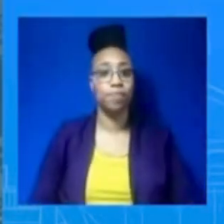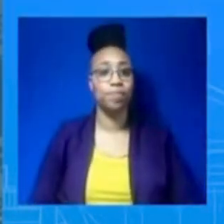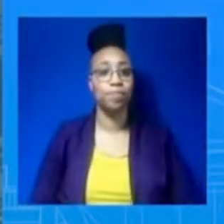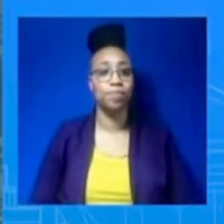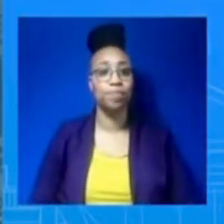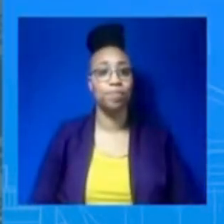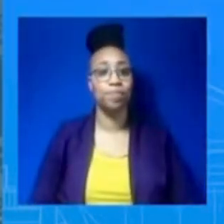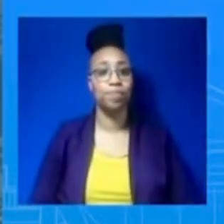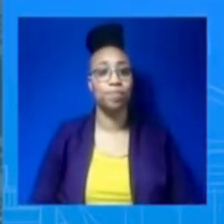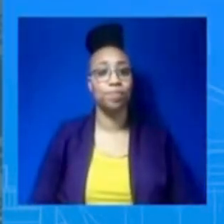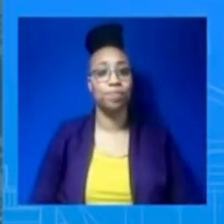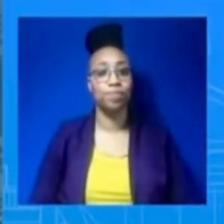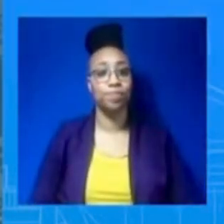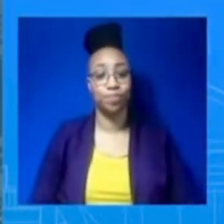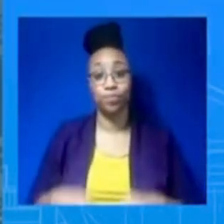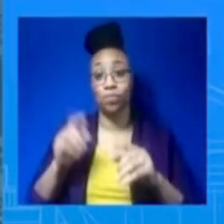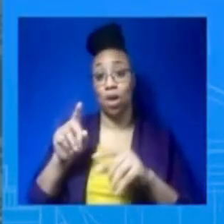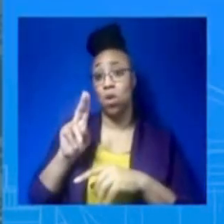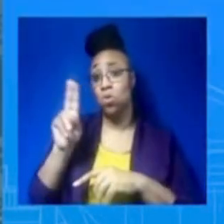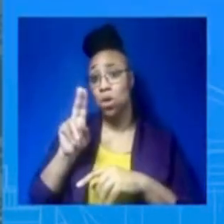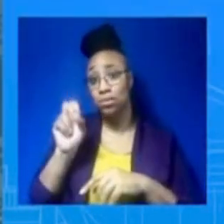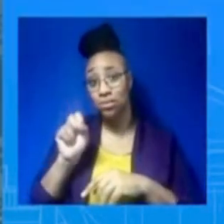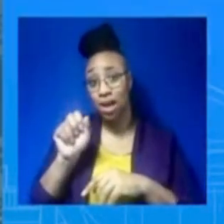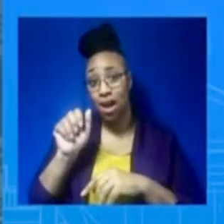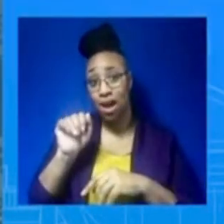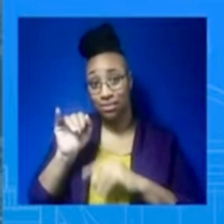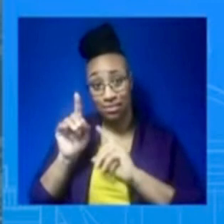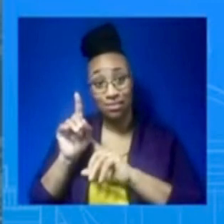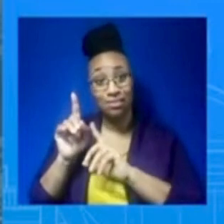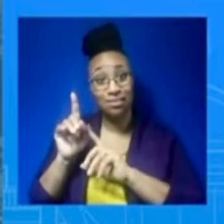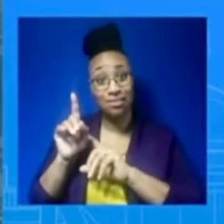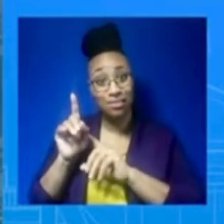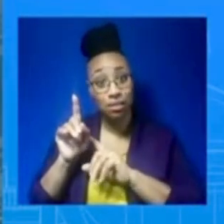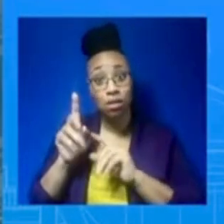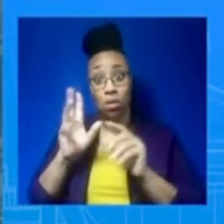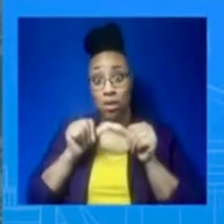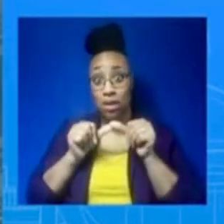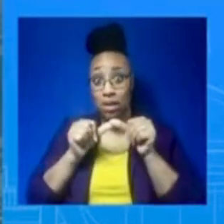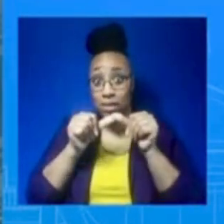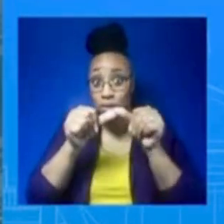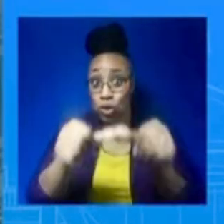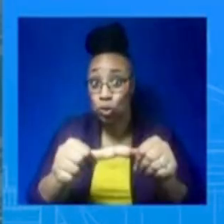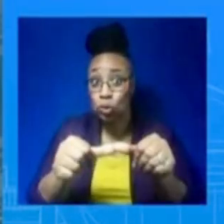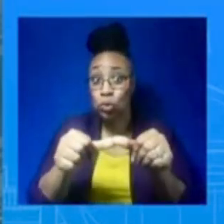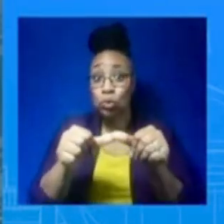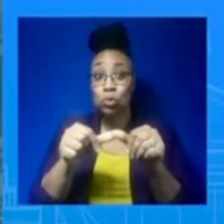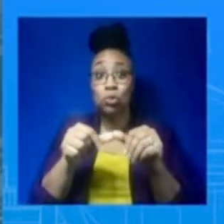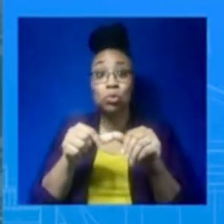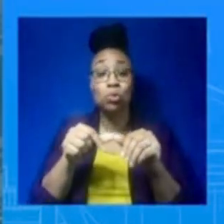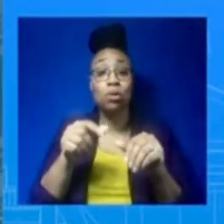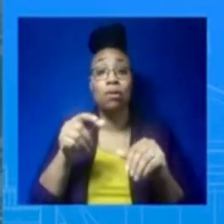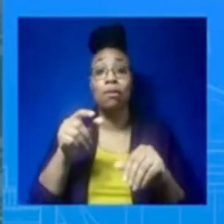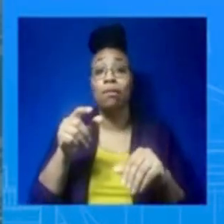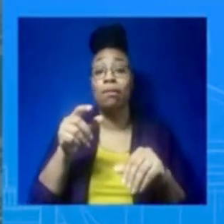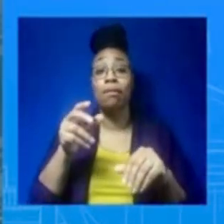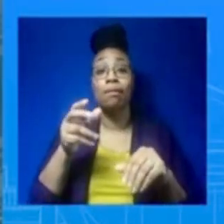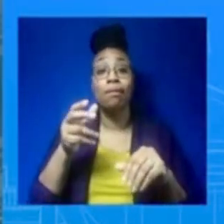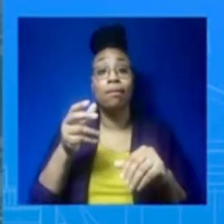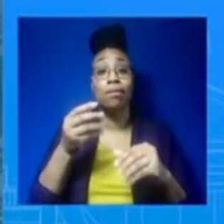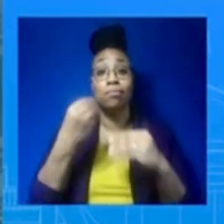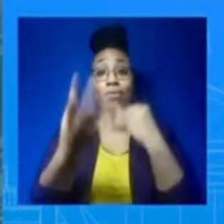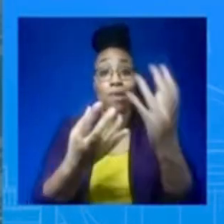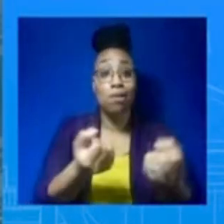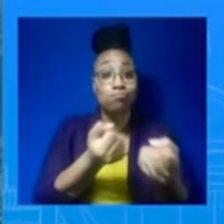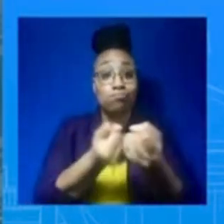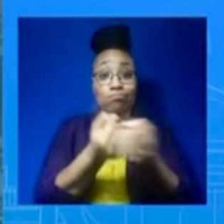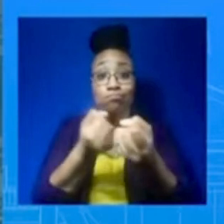transport relief supplies on approximately 10 flights with more than 1.8 million pounds of supplies, of kitchen sets,